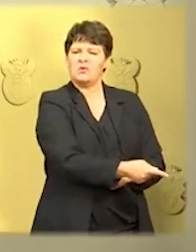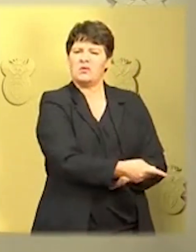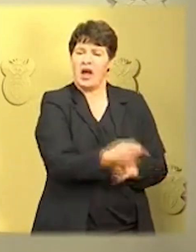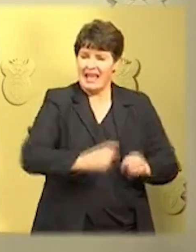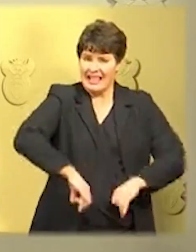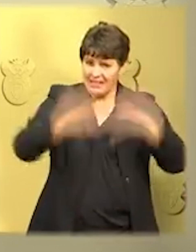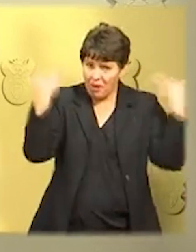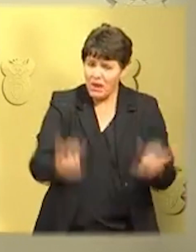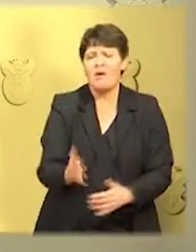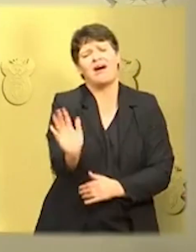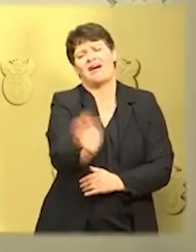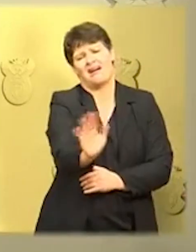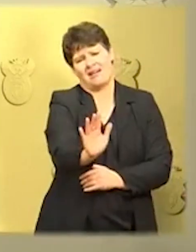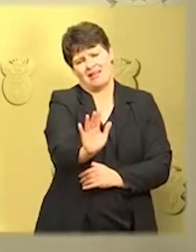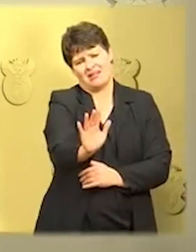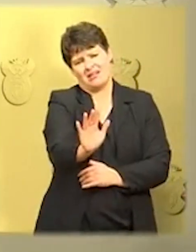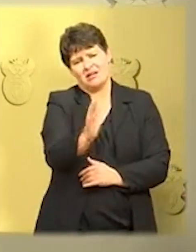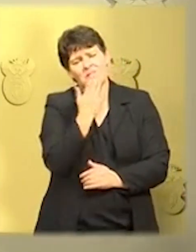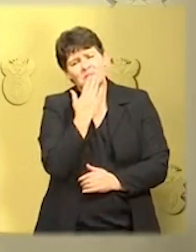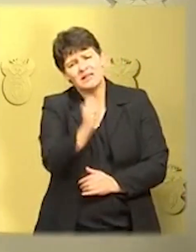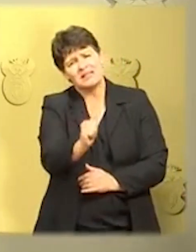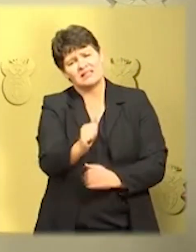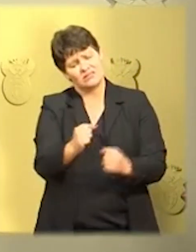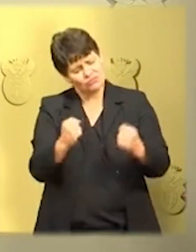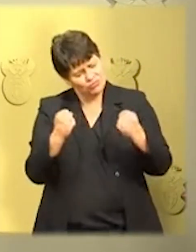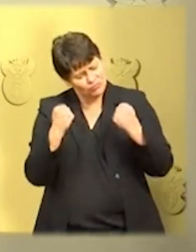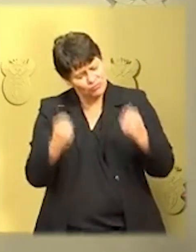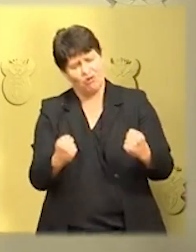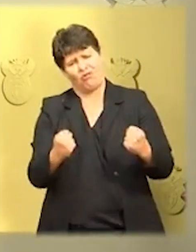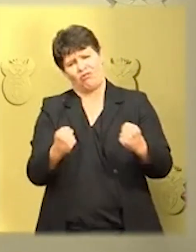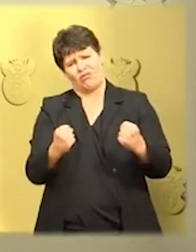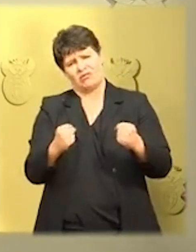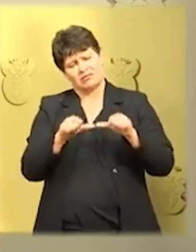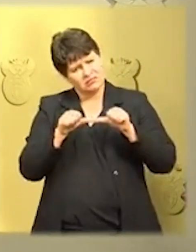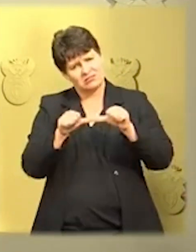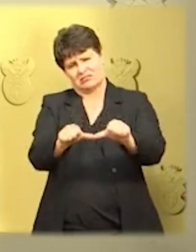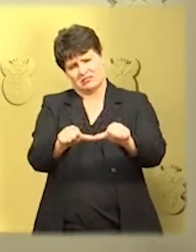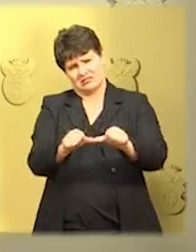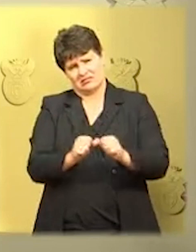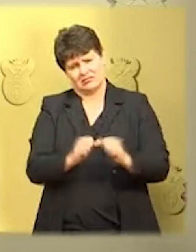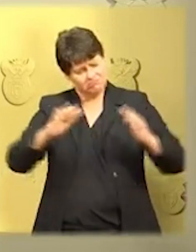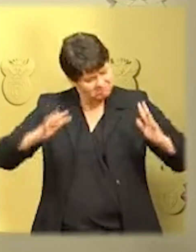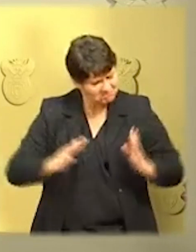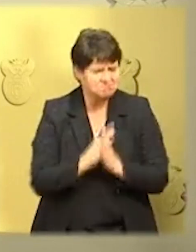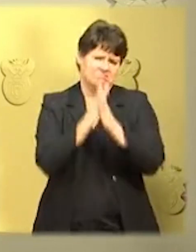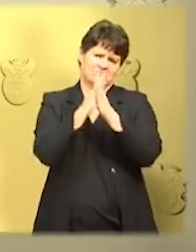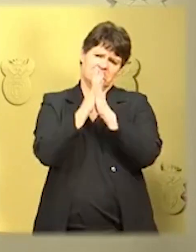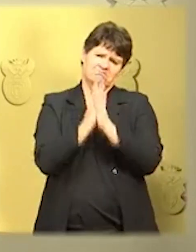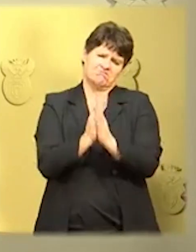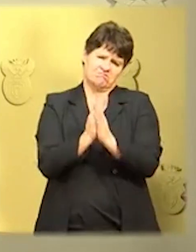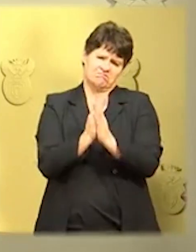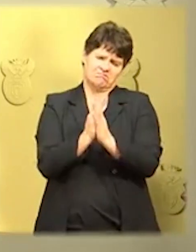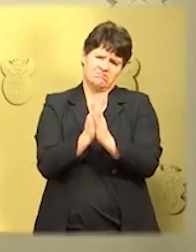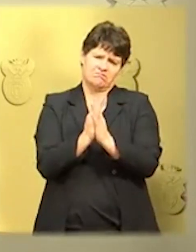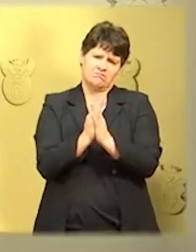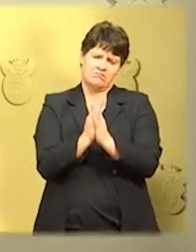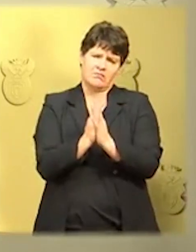stay strong and focused. I am asking you to remain united. Let us